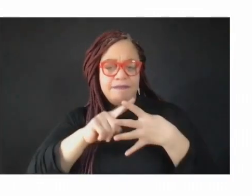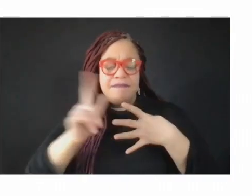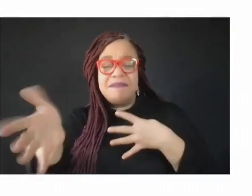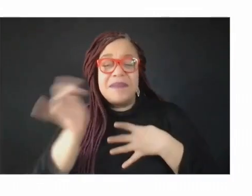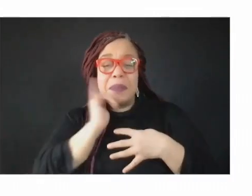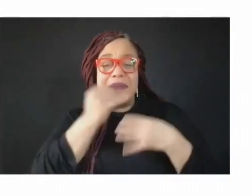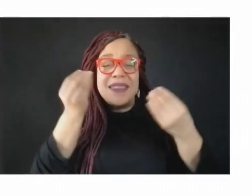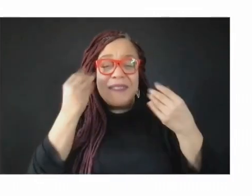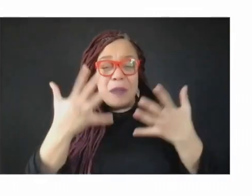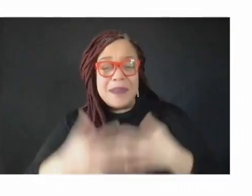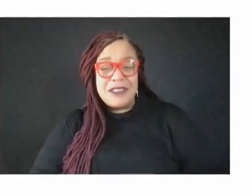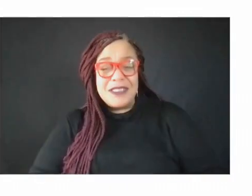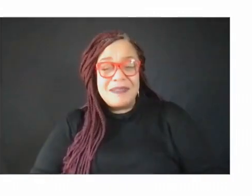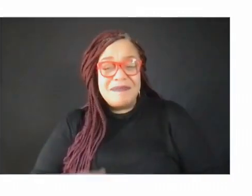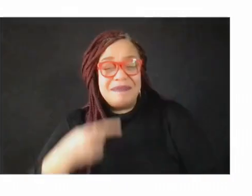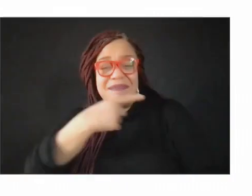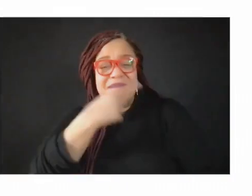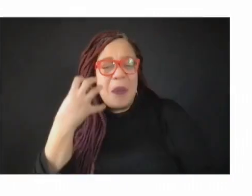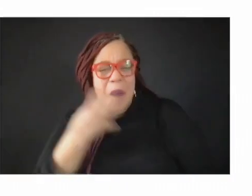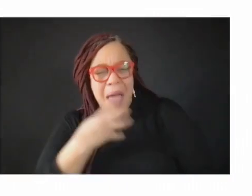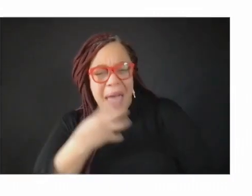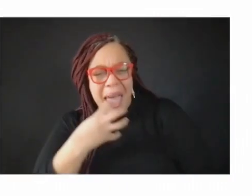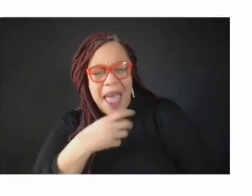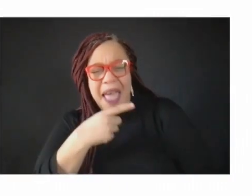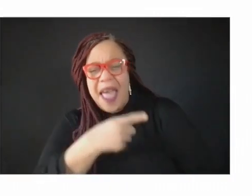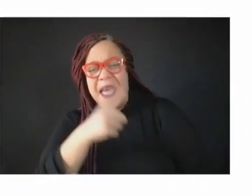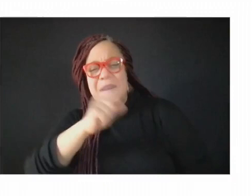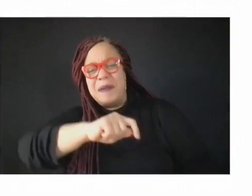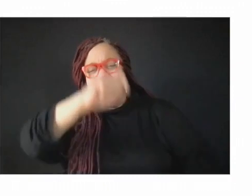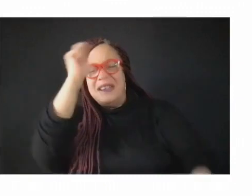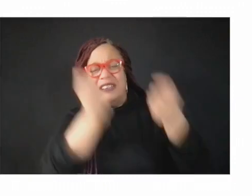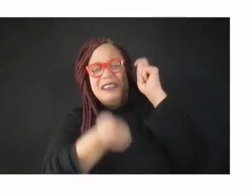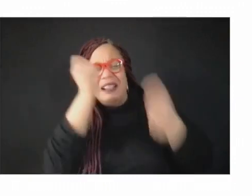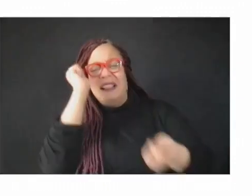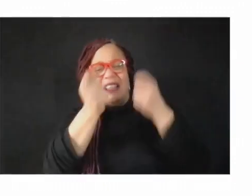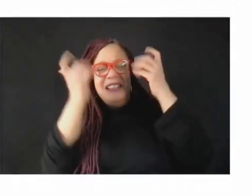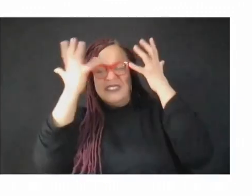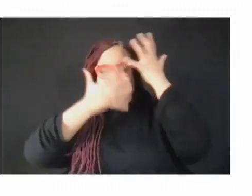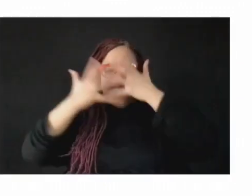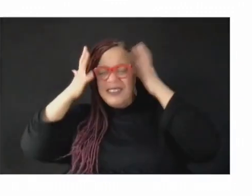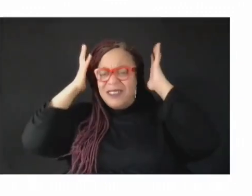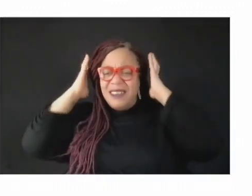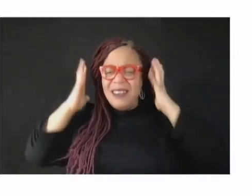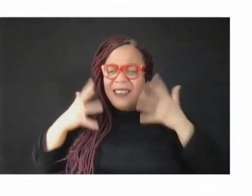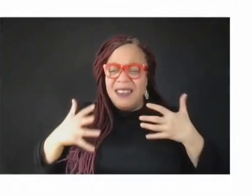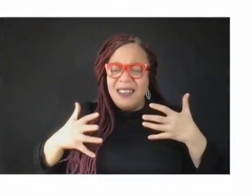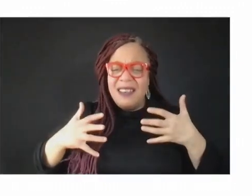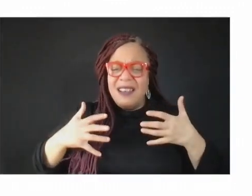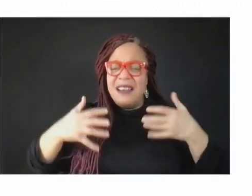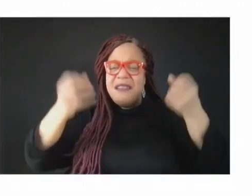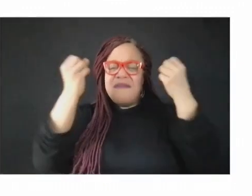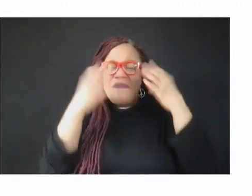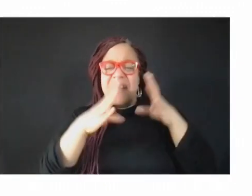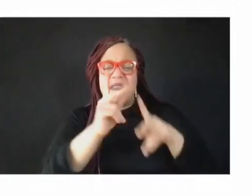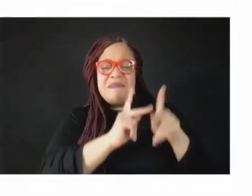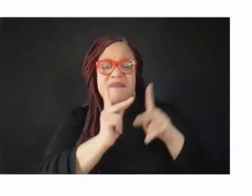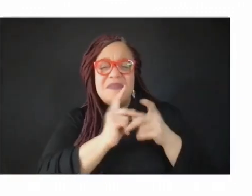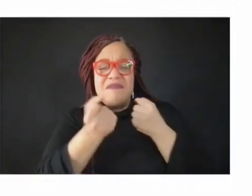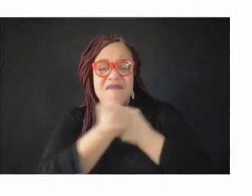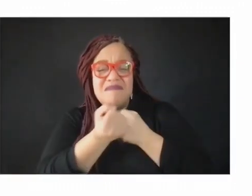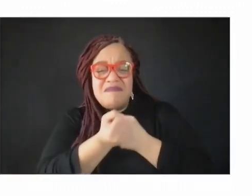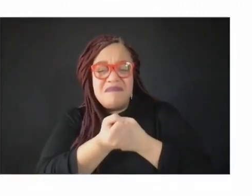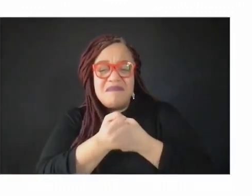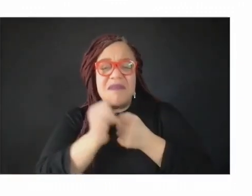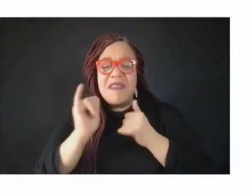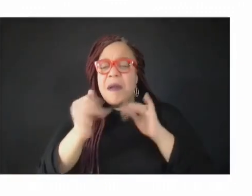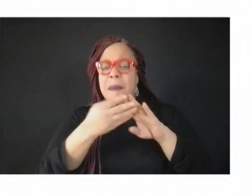a game changer. It is well-organized, well-funded, and our communities are marinating in it. Number two, message is important,